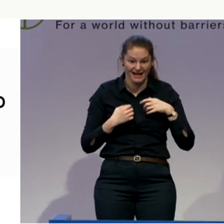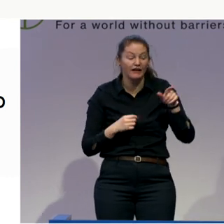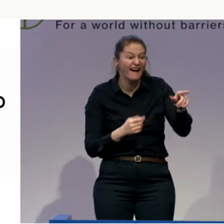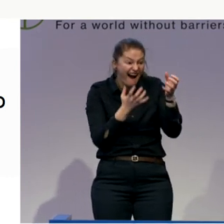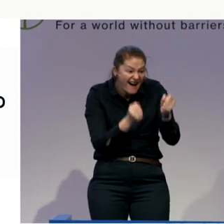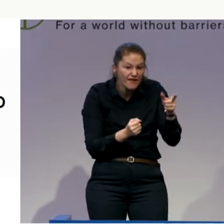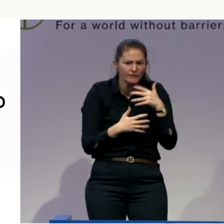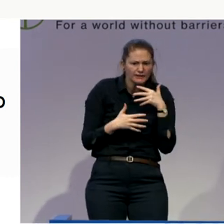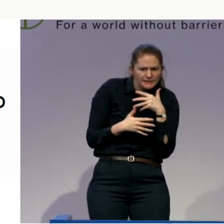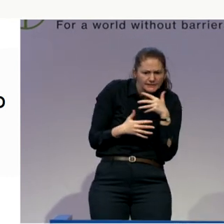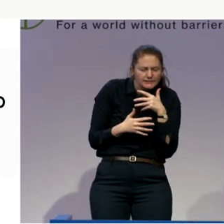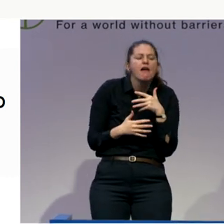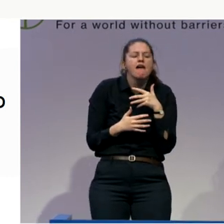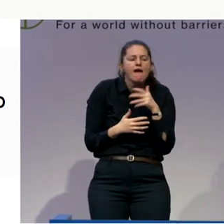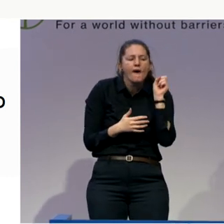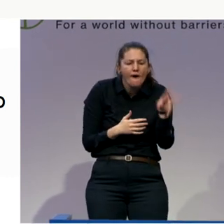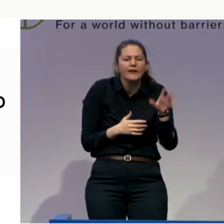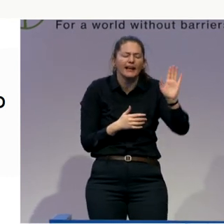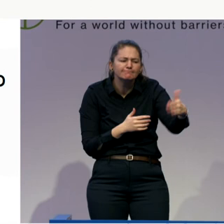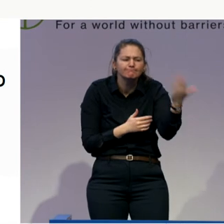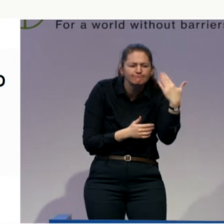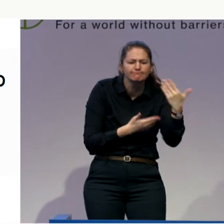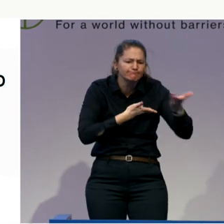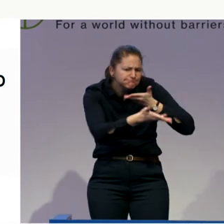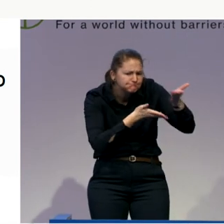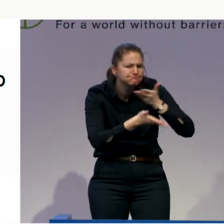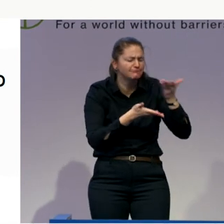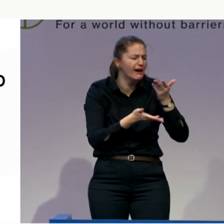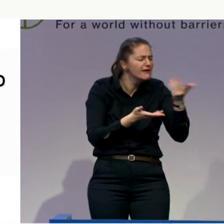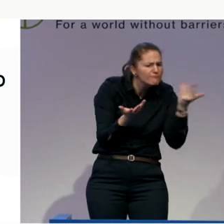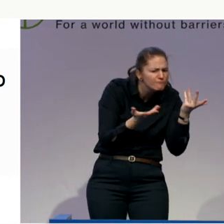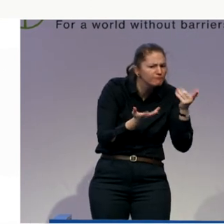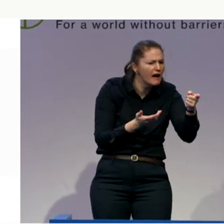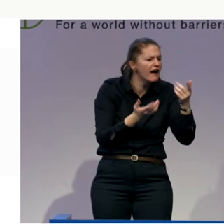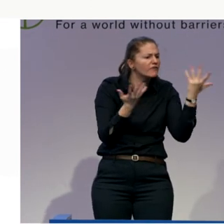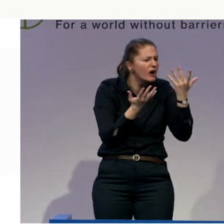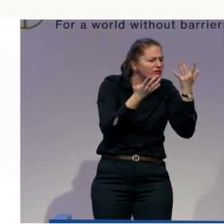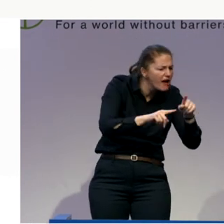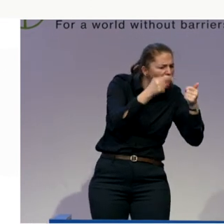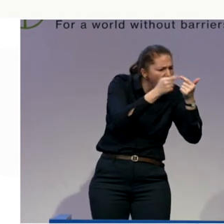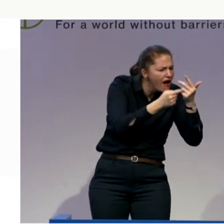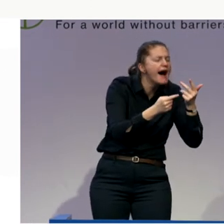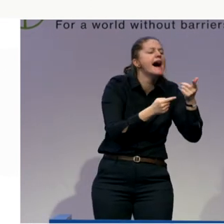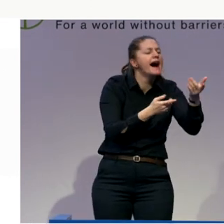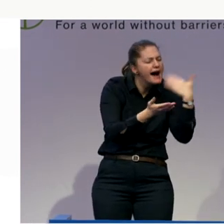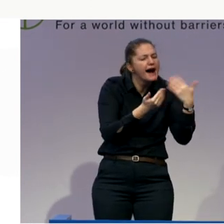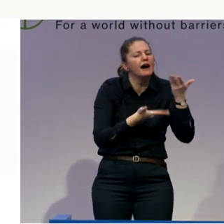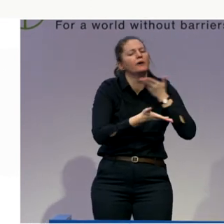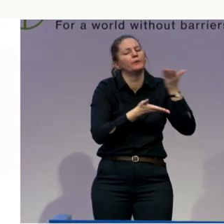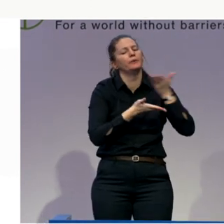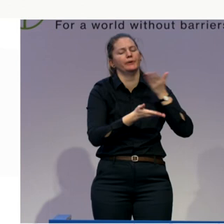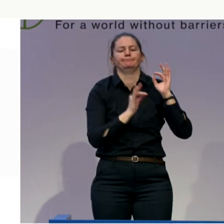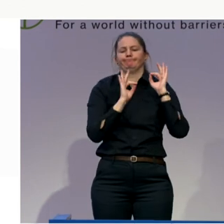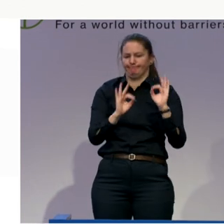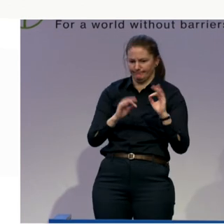space to talk about that. And sometimes, you know, I could fall in love with you. We spend all our time together. We